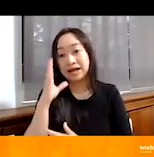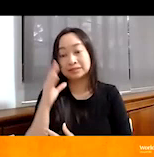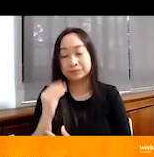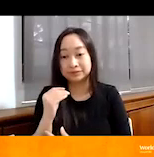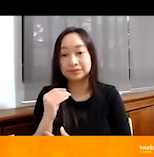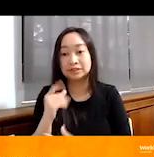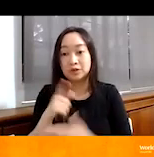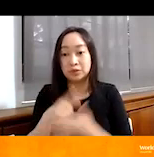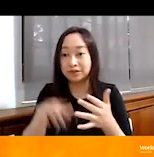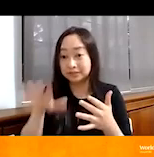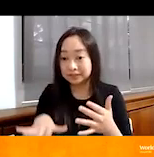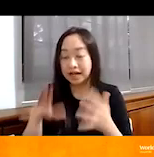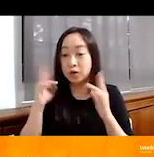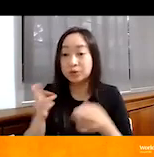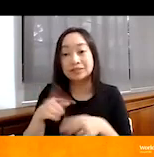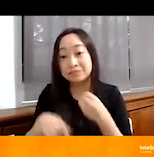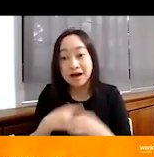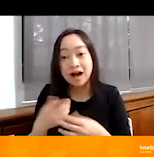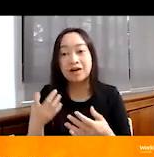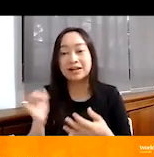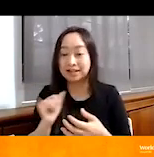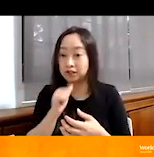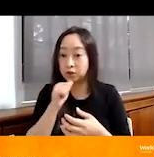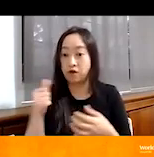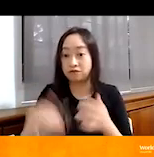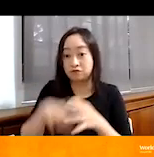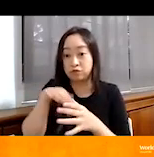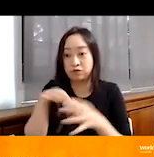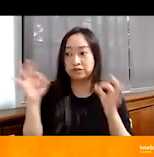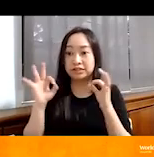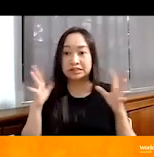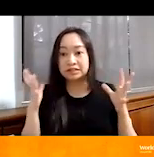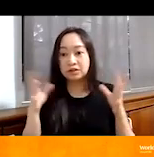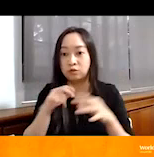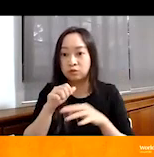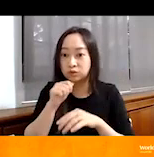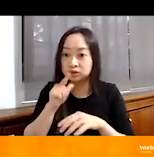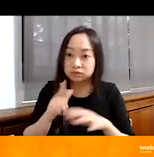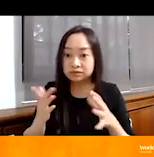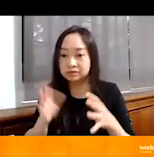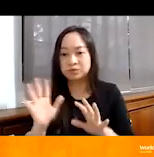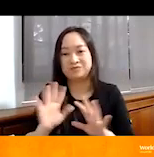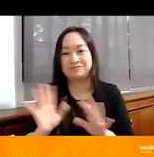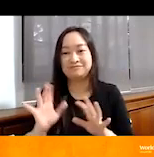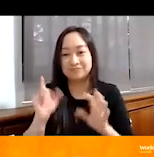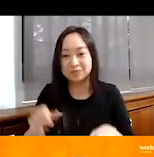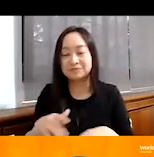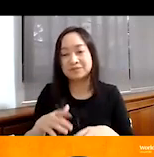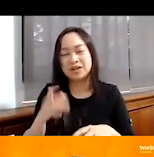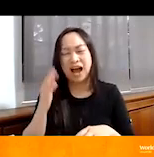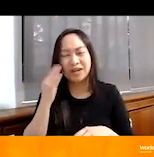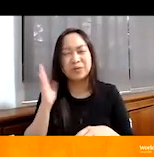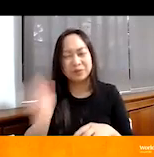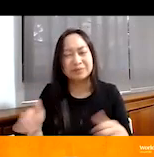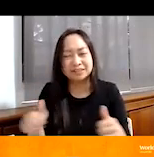what childhood is like, one that is not filled with fear and uncertainty. So, just, you know, I know it's going to be